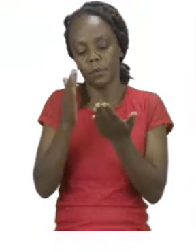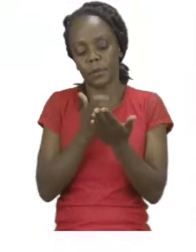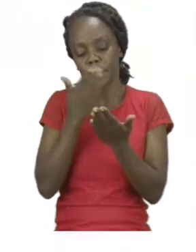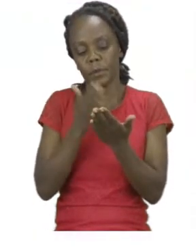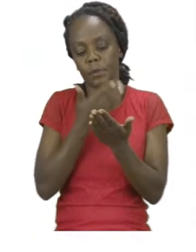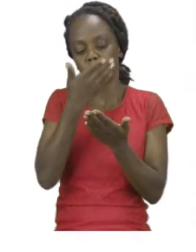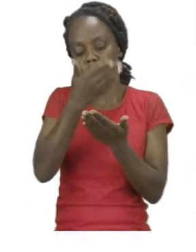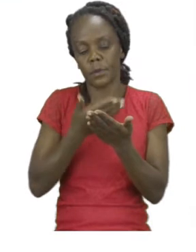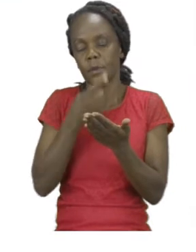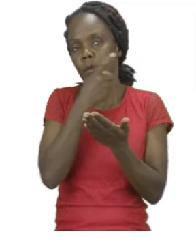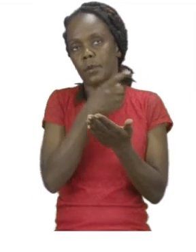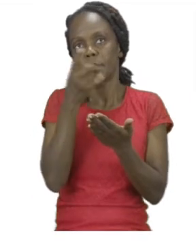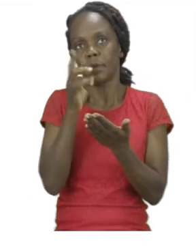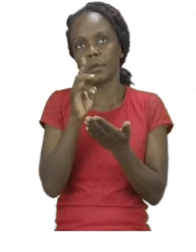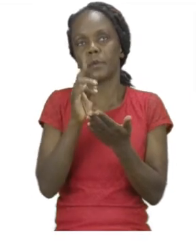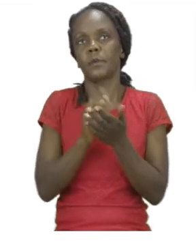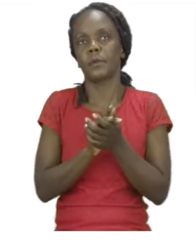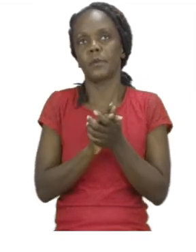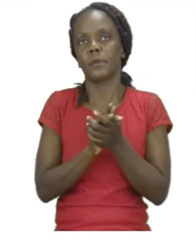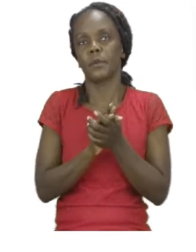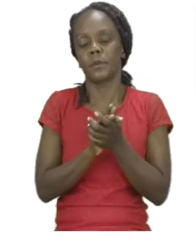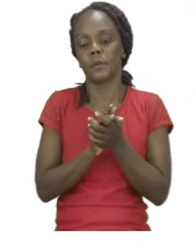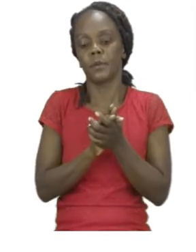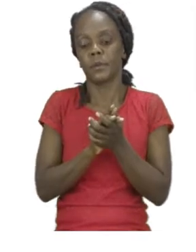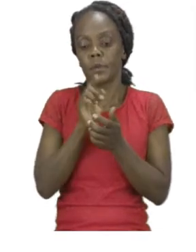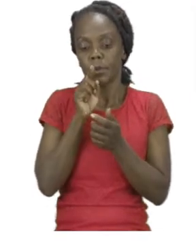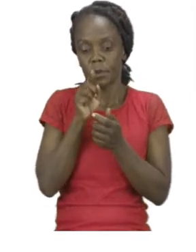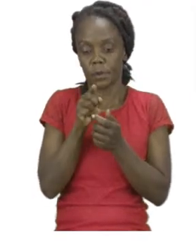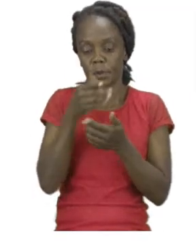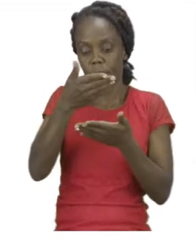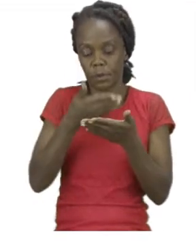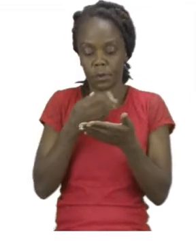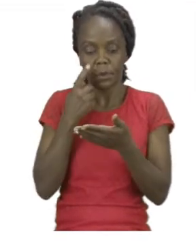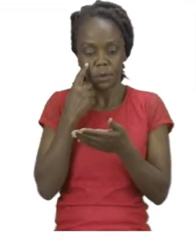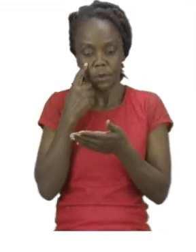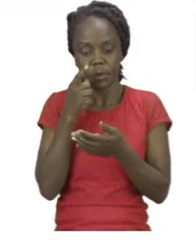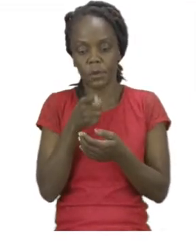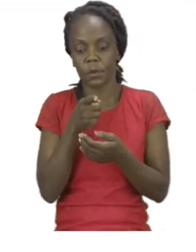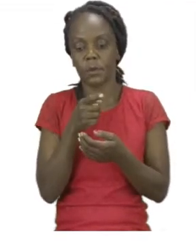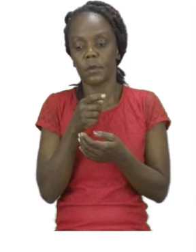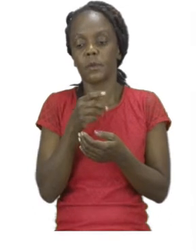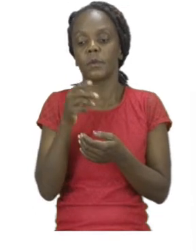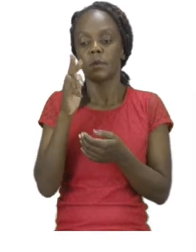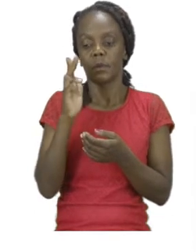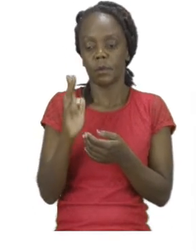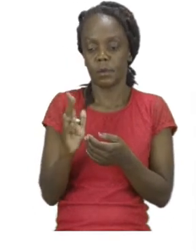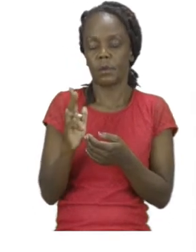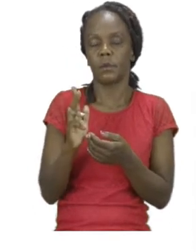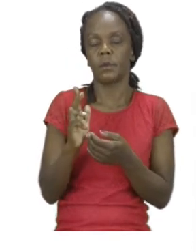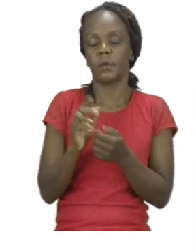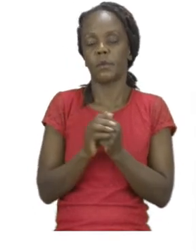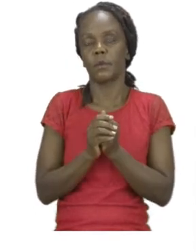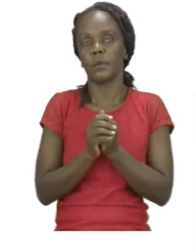On page 17, you can see that we have some people. And these people look like they are